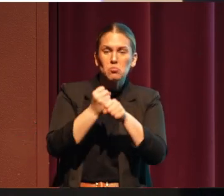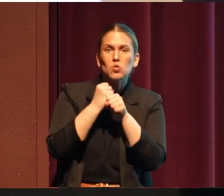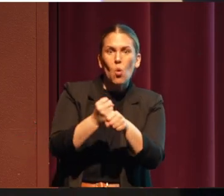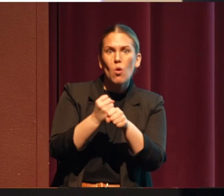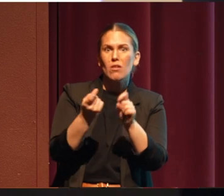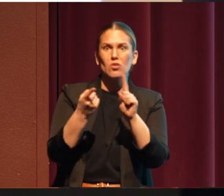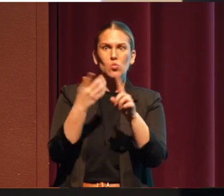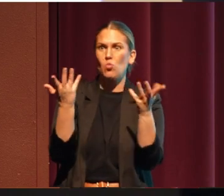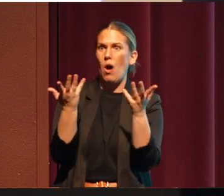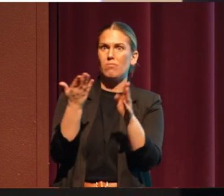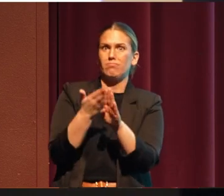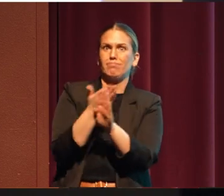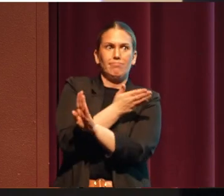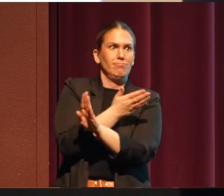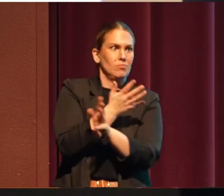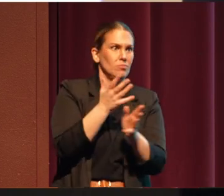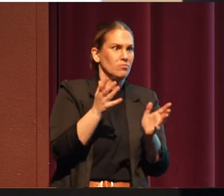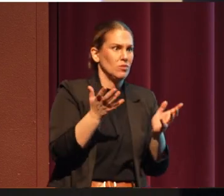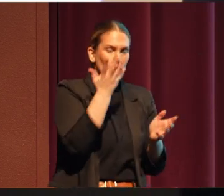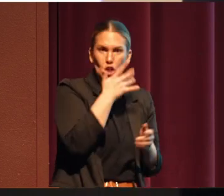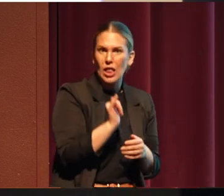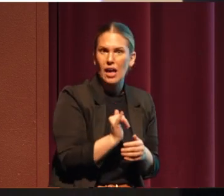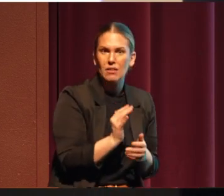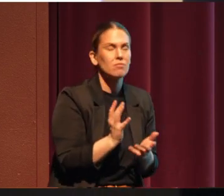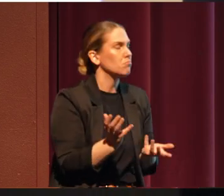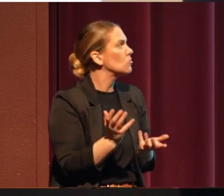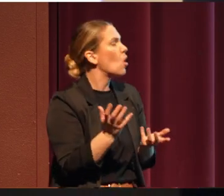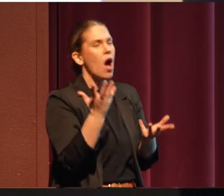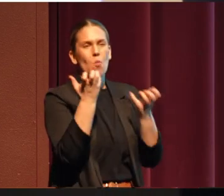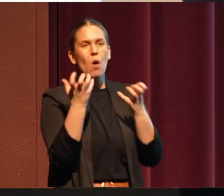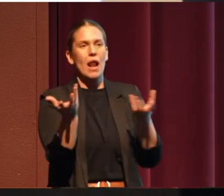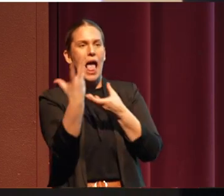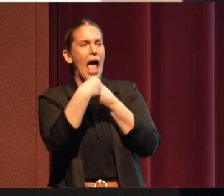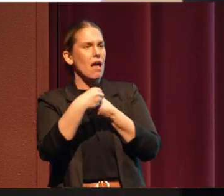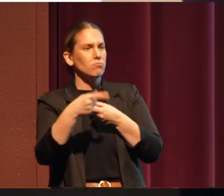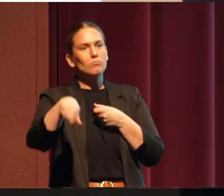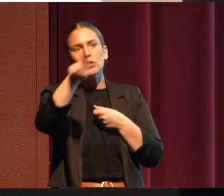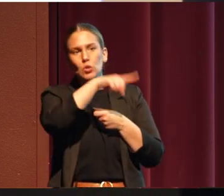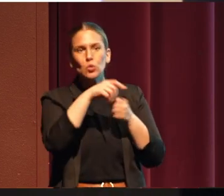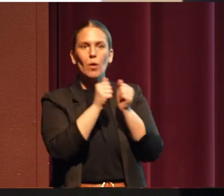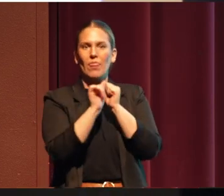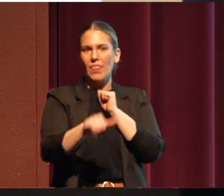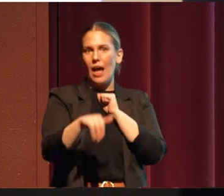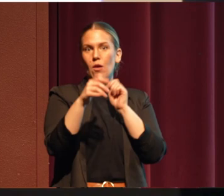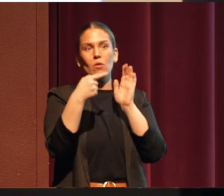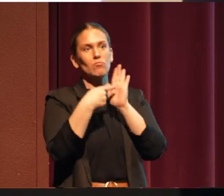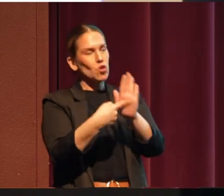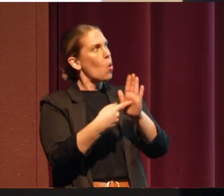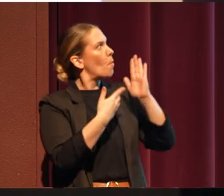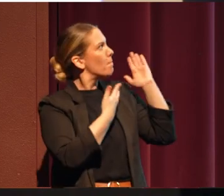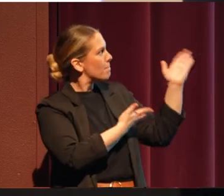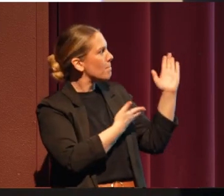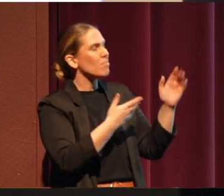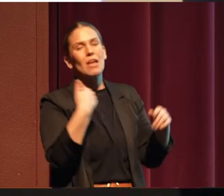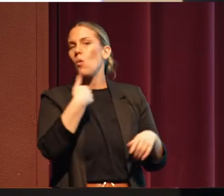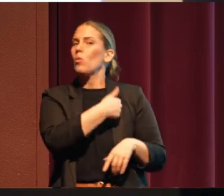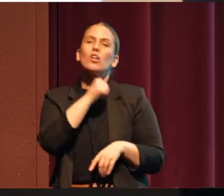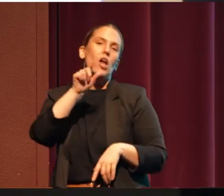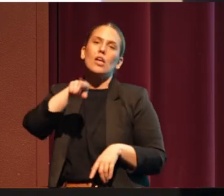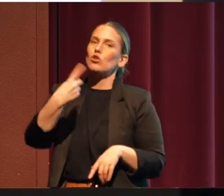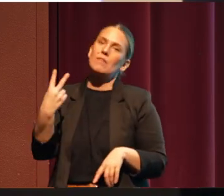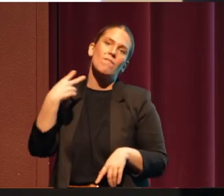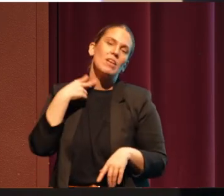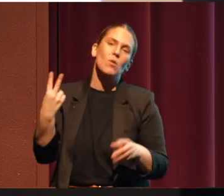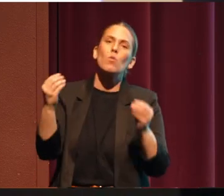So I really wanted to add this into that simulation. Because I never like to just show us as victims. Because we are so much more than what has been